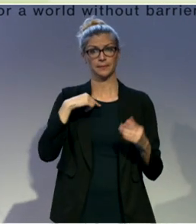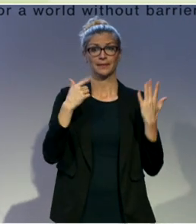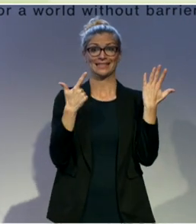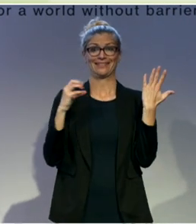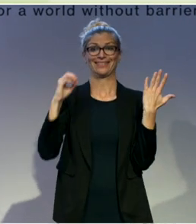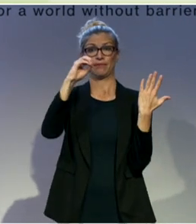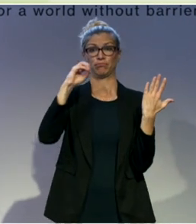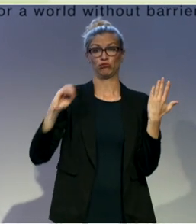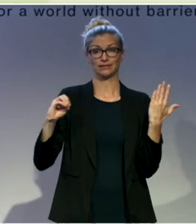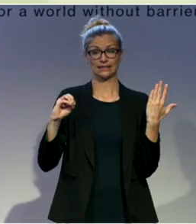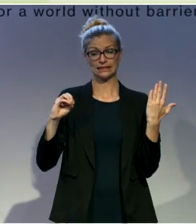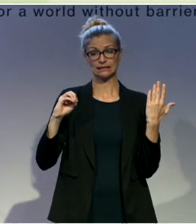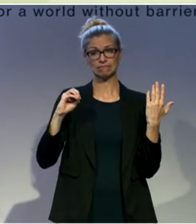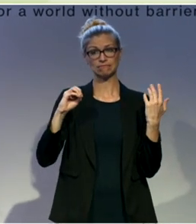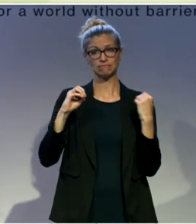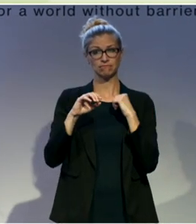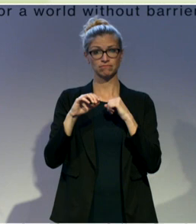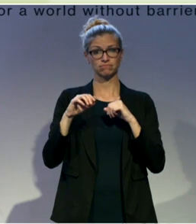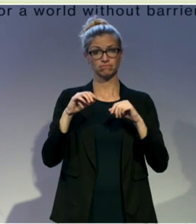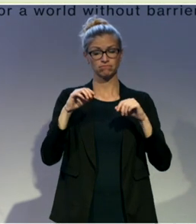students find a job afterwards.